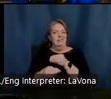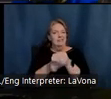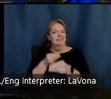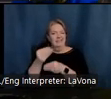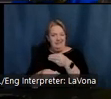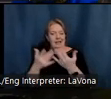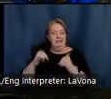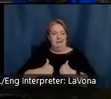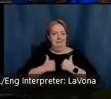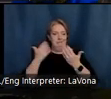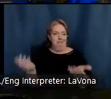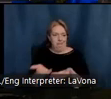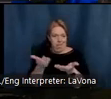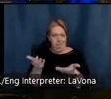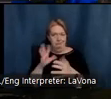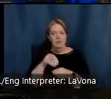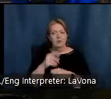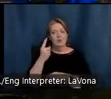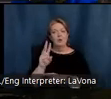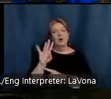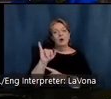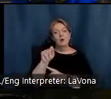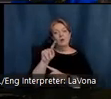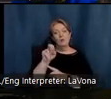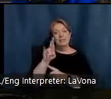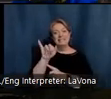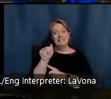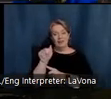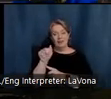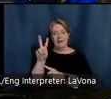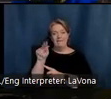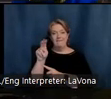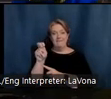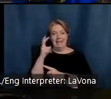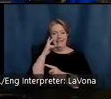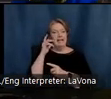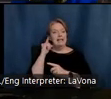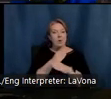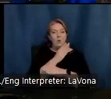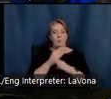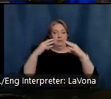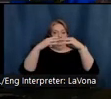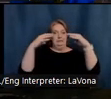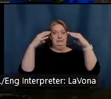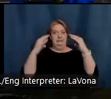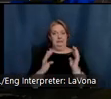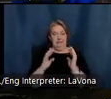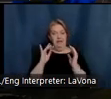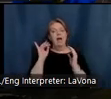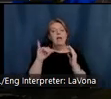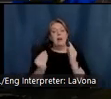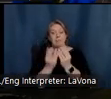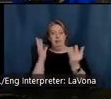includes a wisteria vine on the house's pergola. This house or sorry, this plant